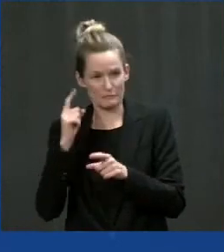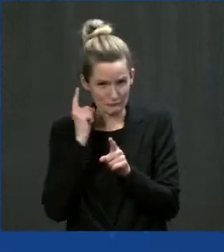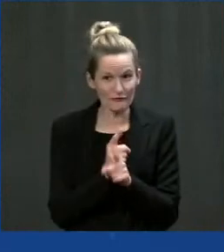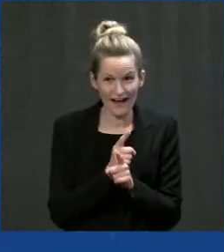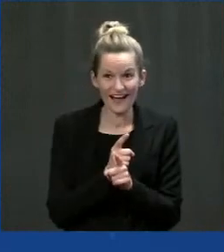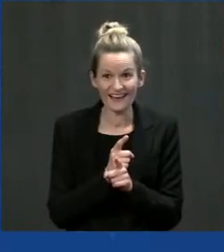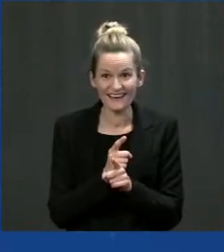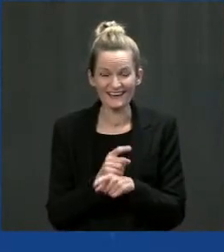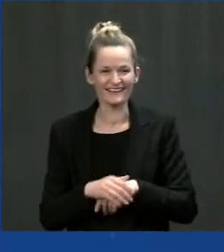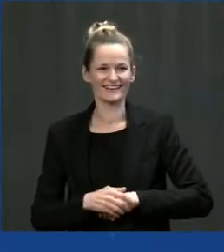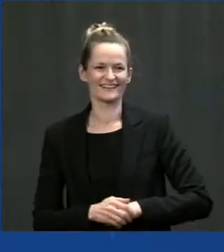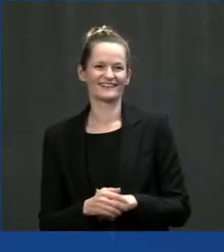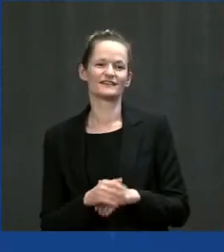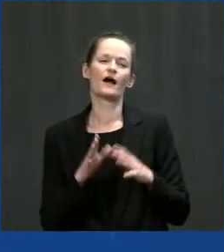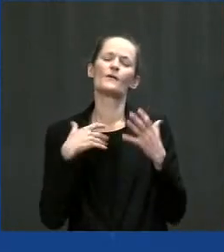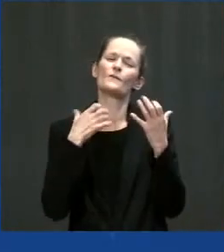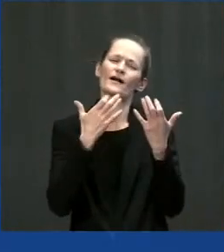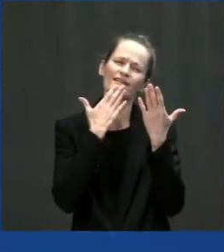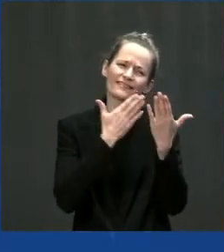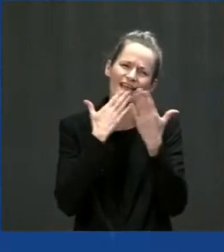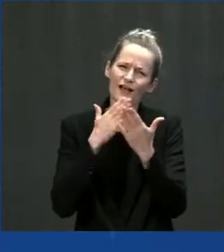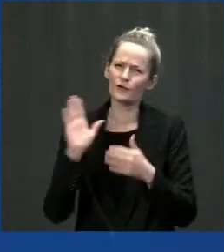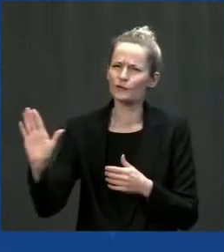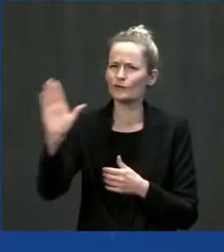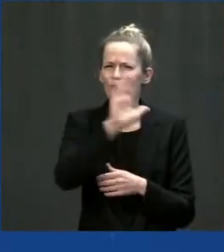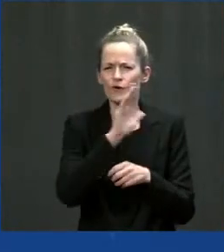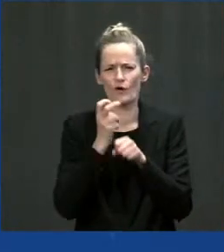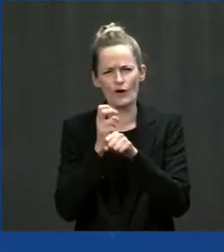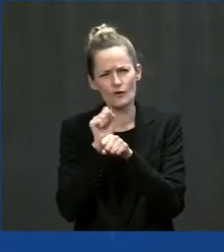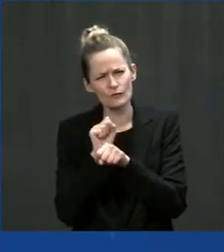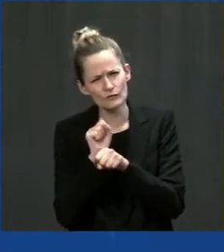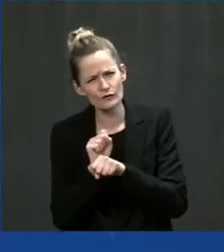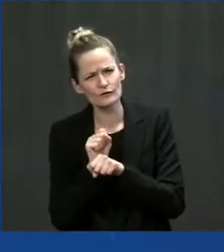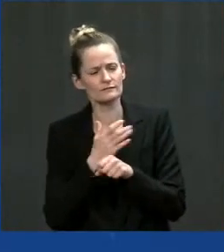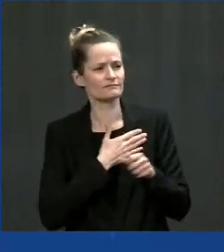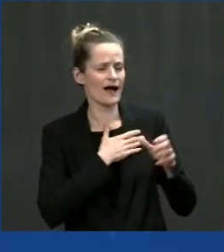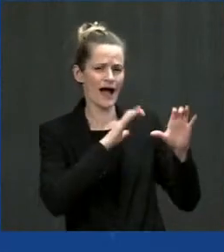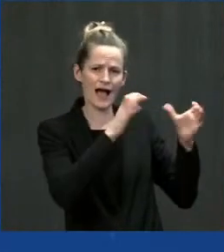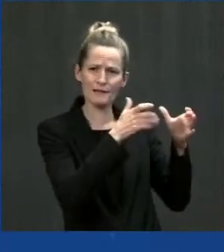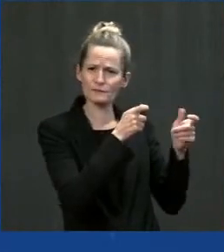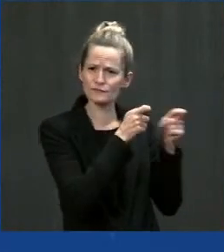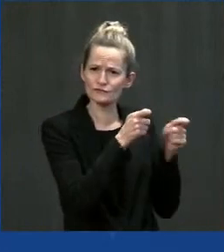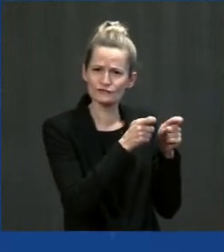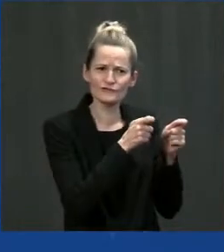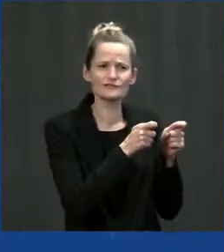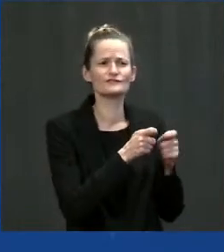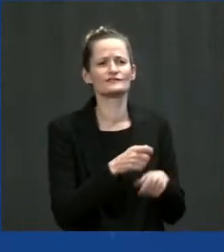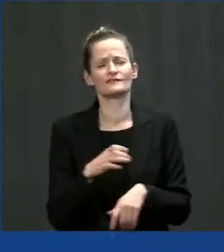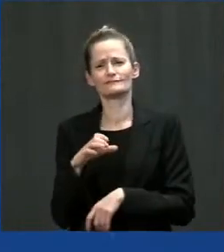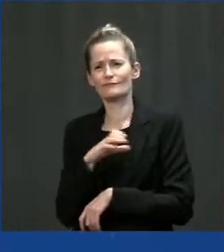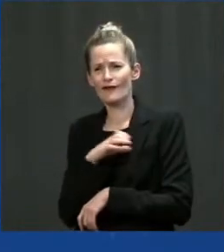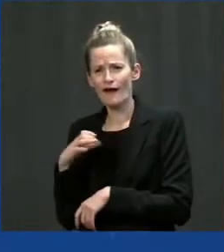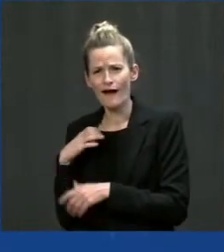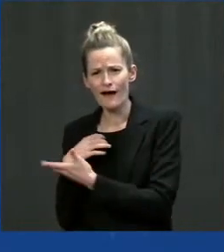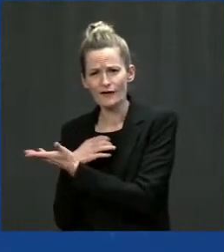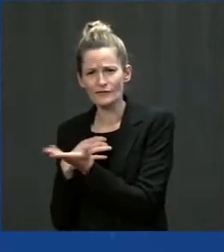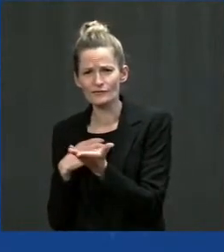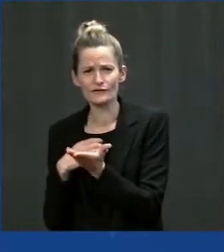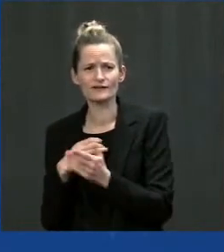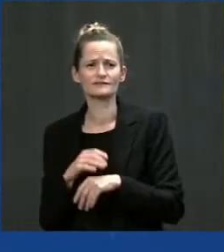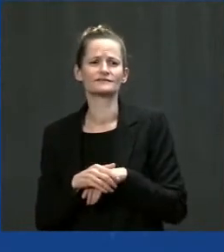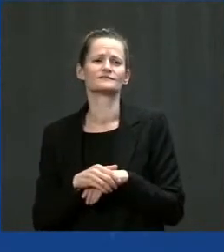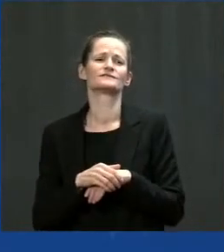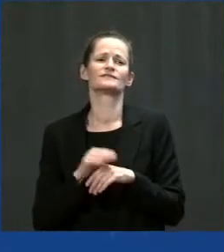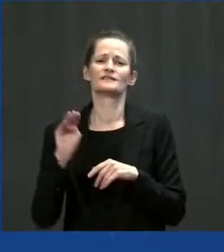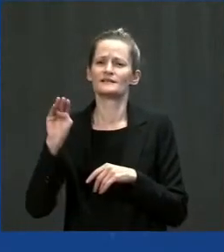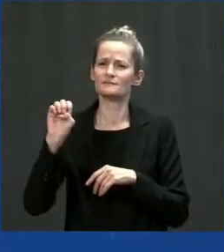for all of you and my administration with the members of Congress, with the media to highlight the need to make